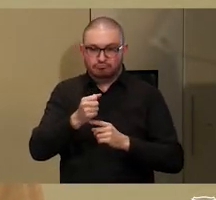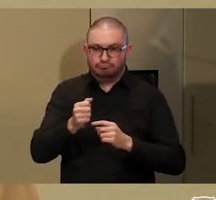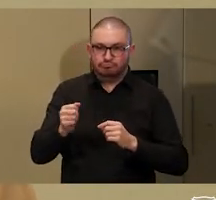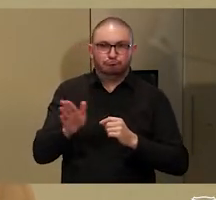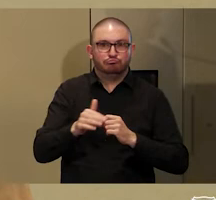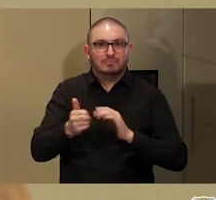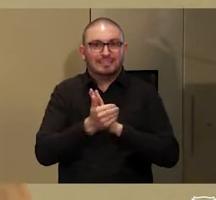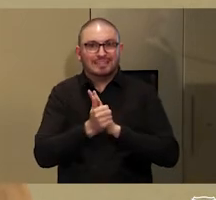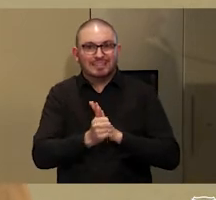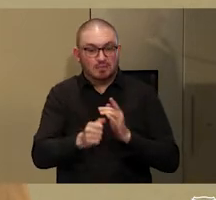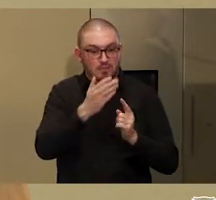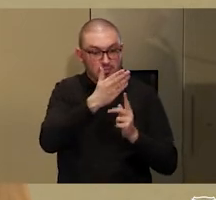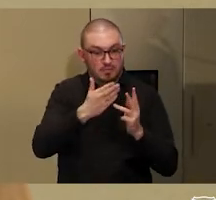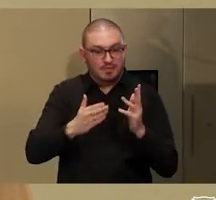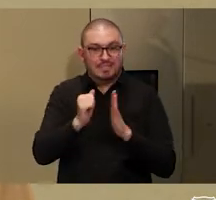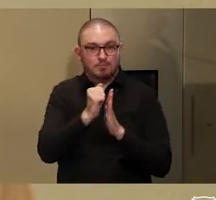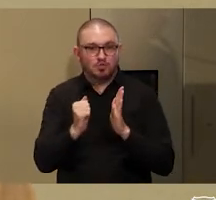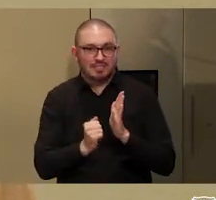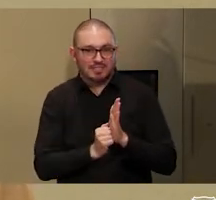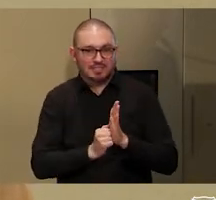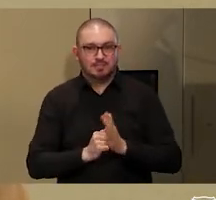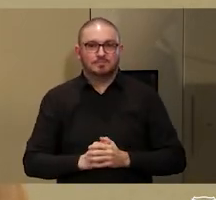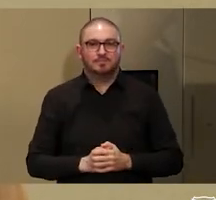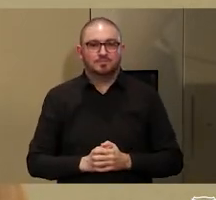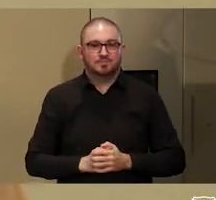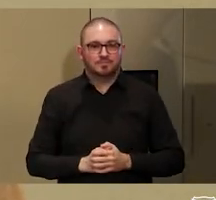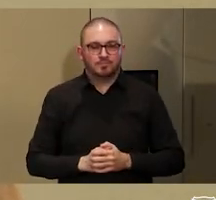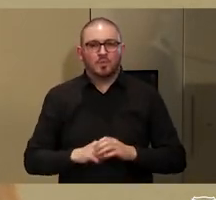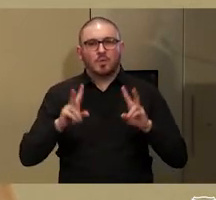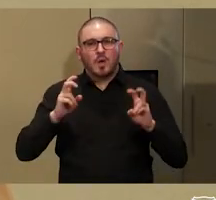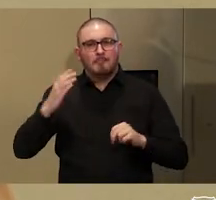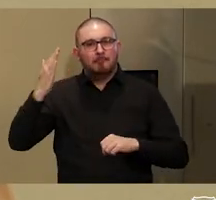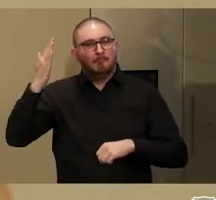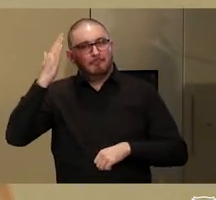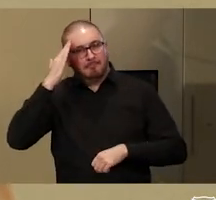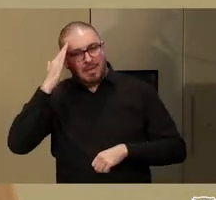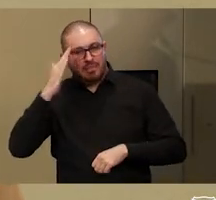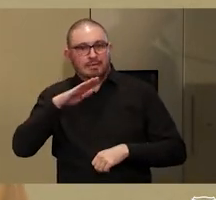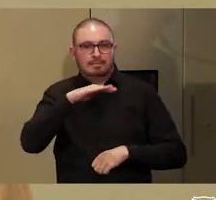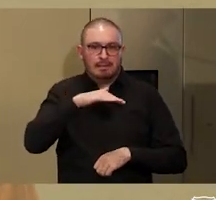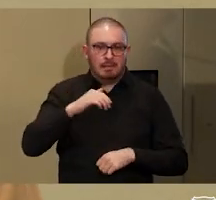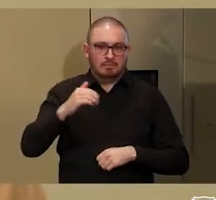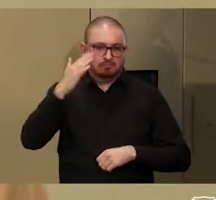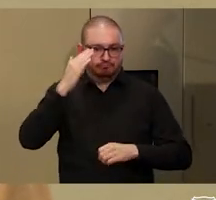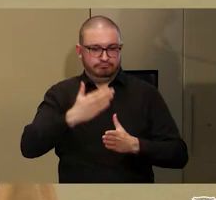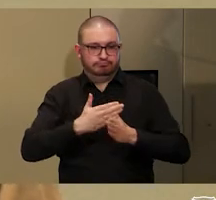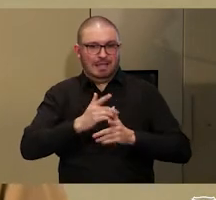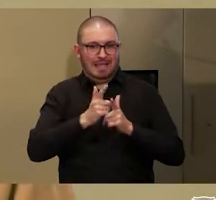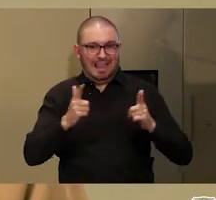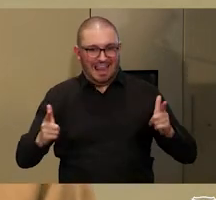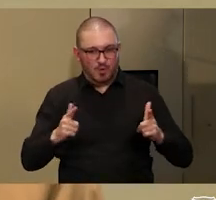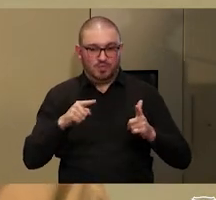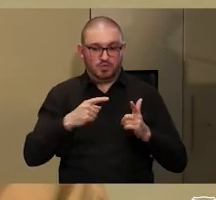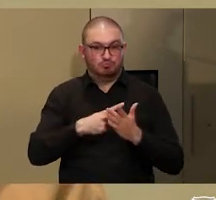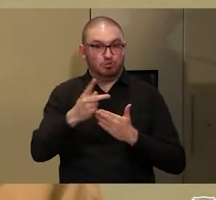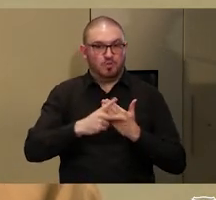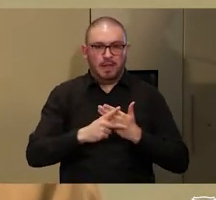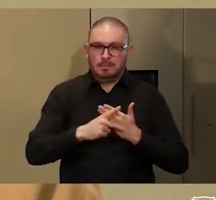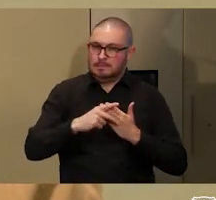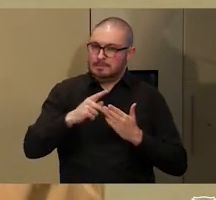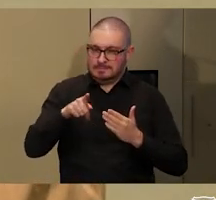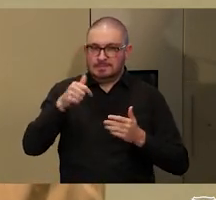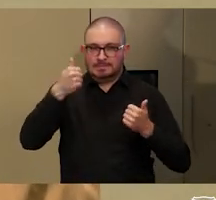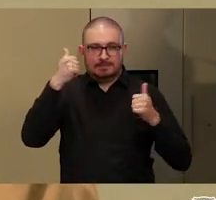The key to the mother tongue pilot's success is quite simple. When you can understand the